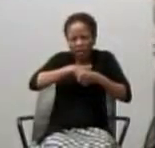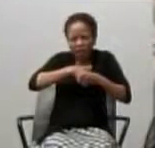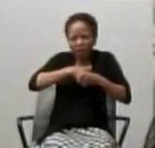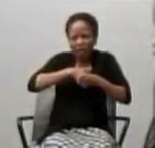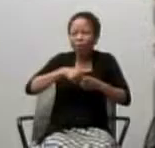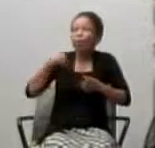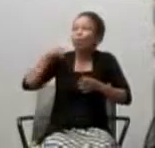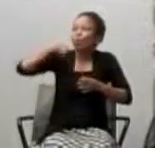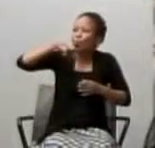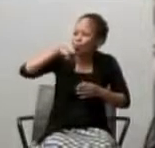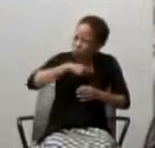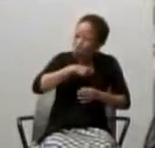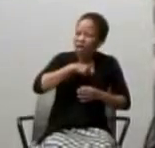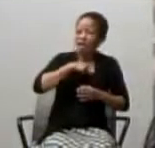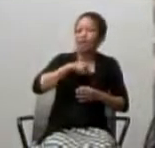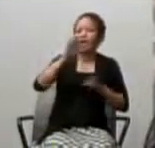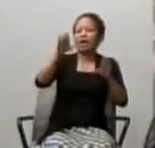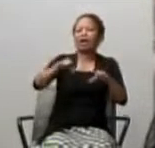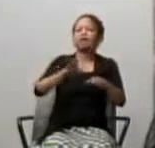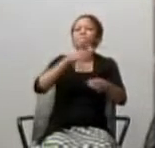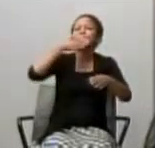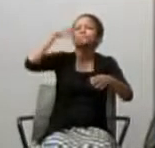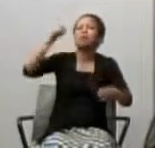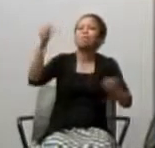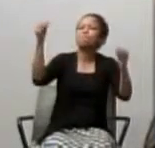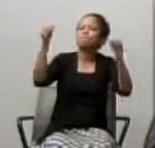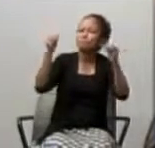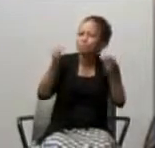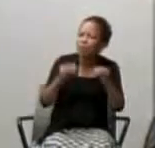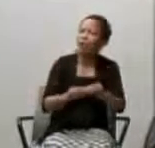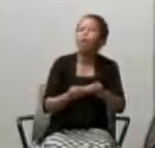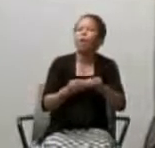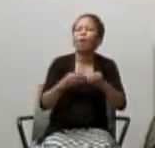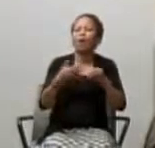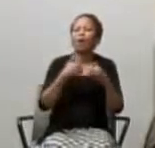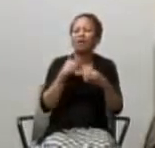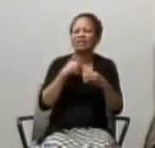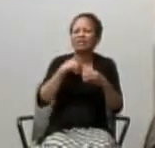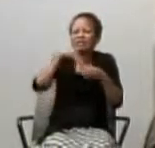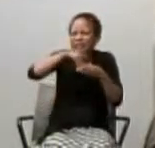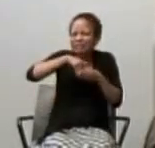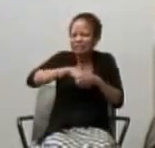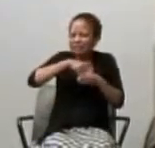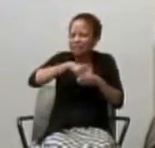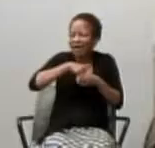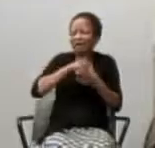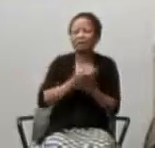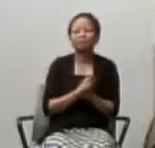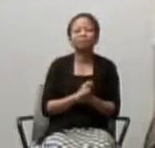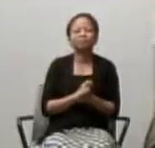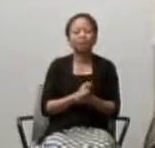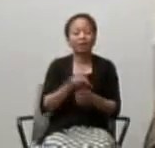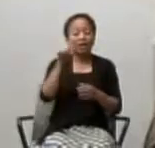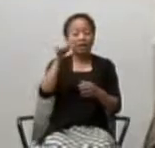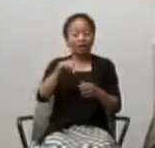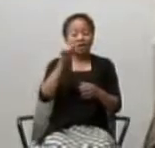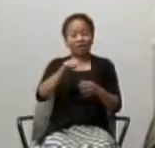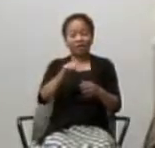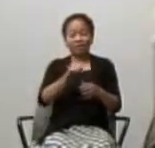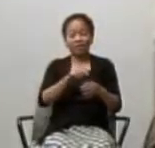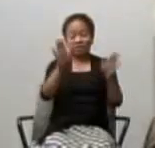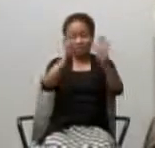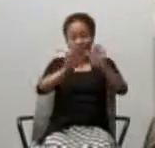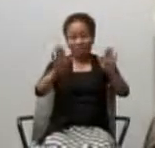that we can be more. This is Mother's Day weekend. Some mothers are